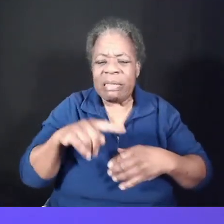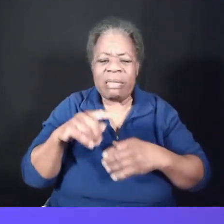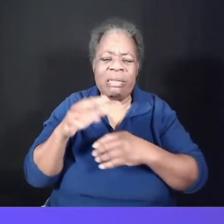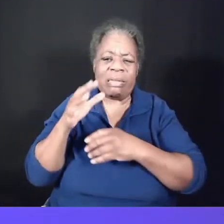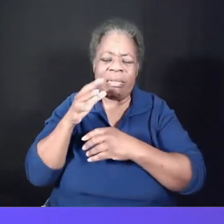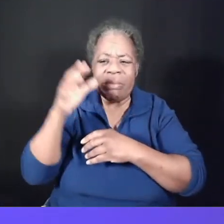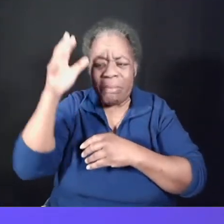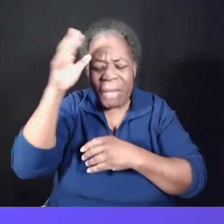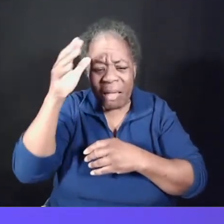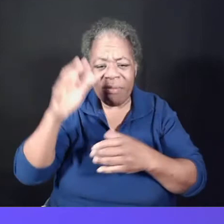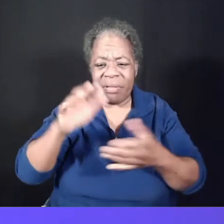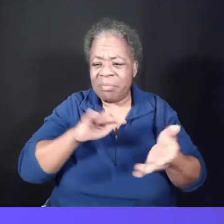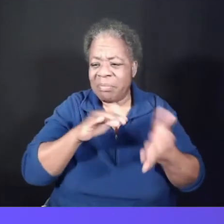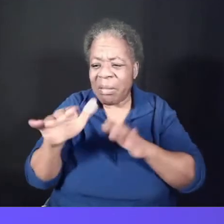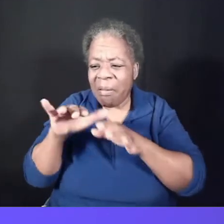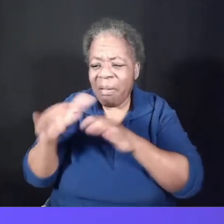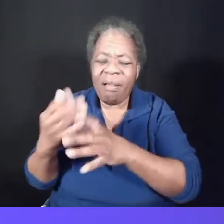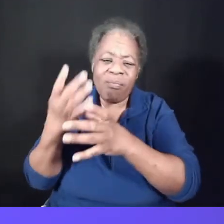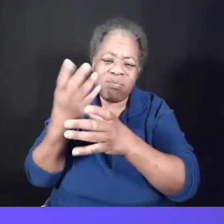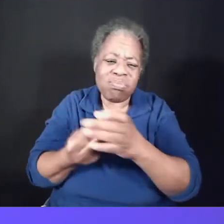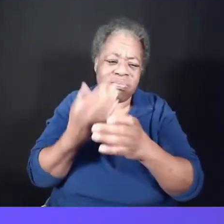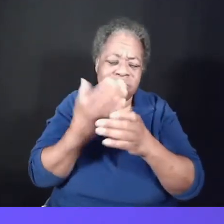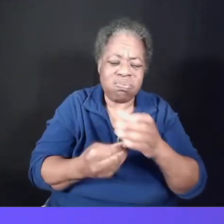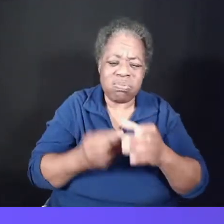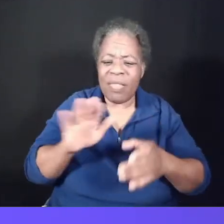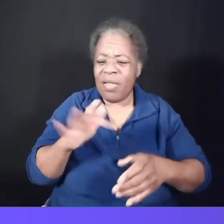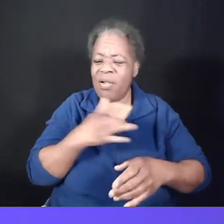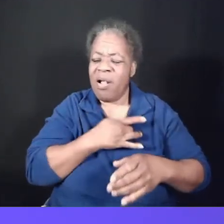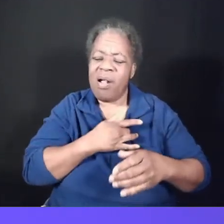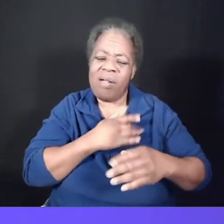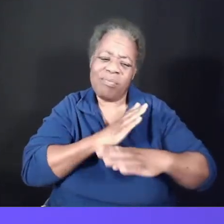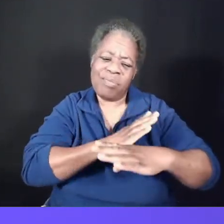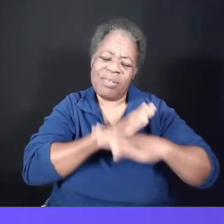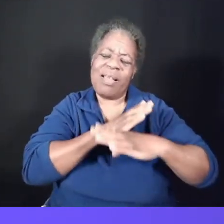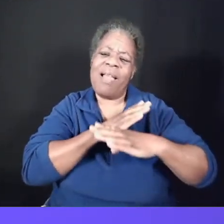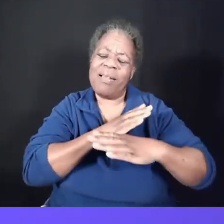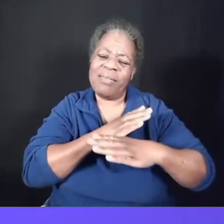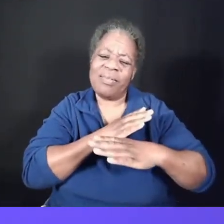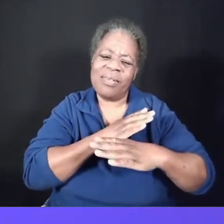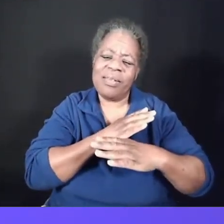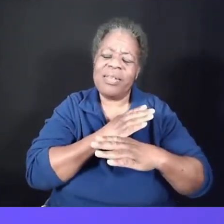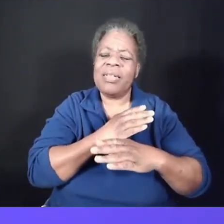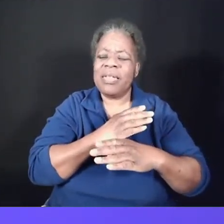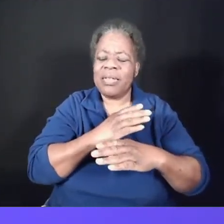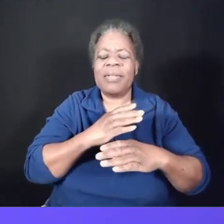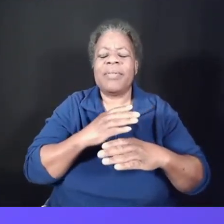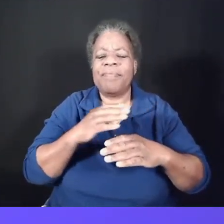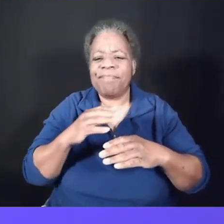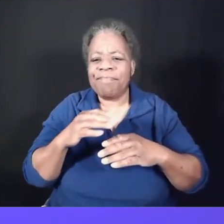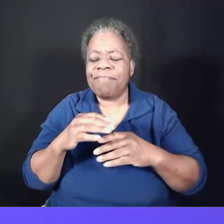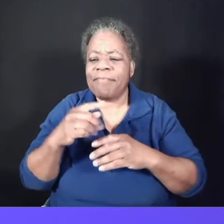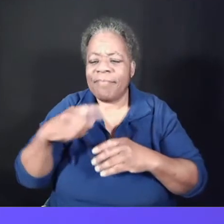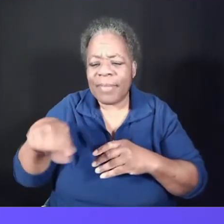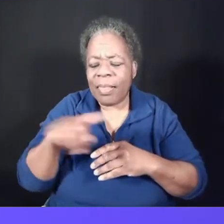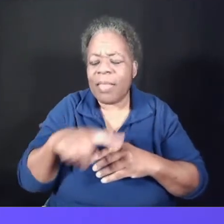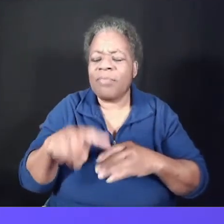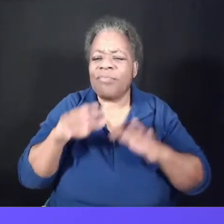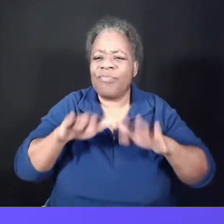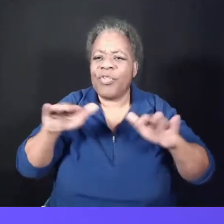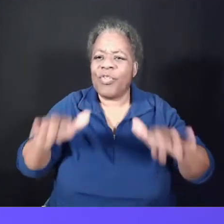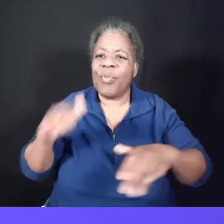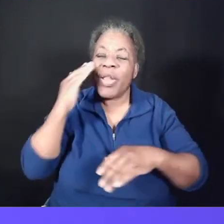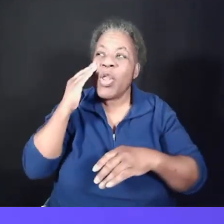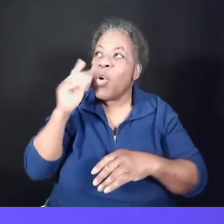family members. Guard their hearts and minds. May no additional evil come upon them. We know you, Lord Jesus.